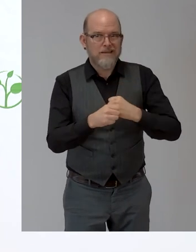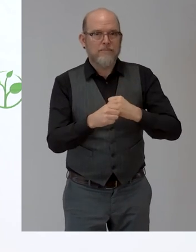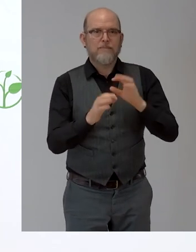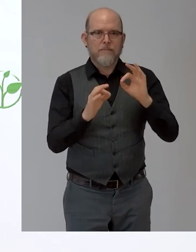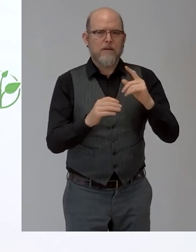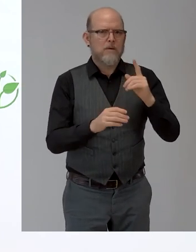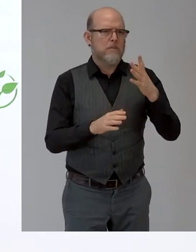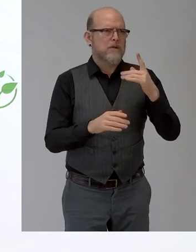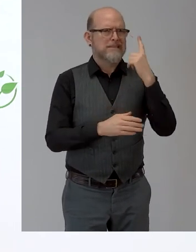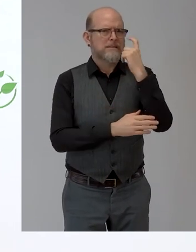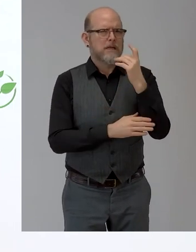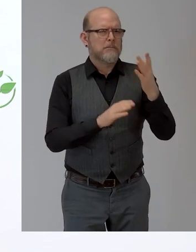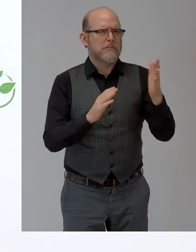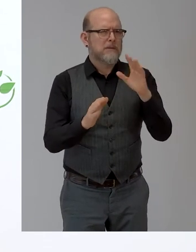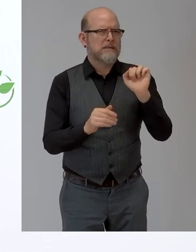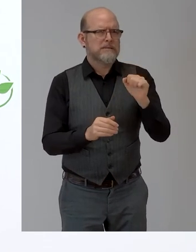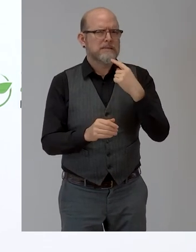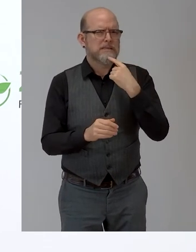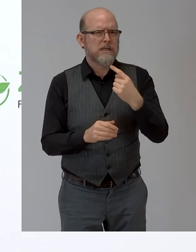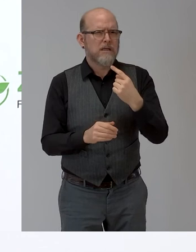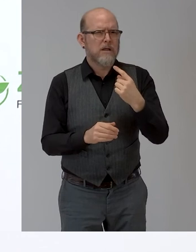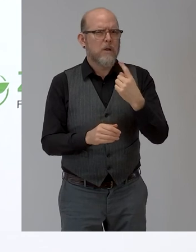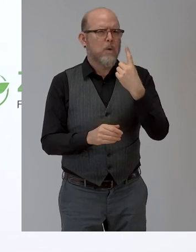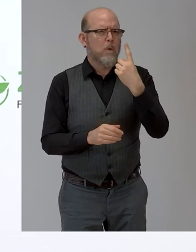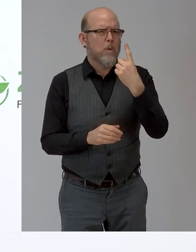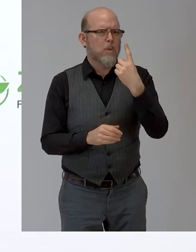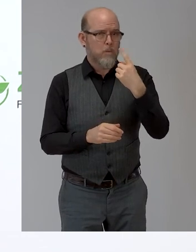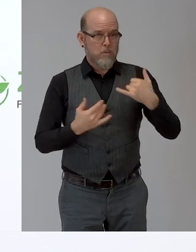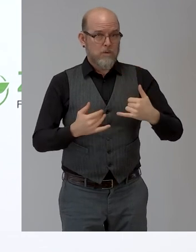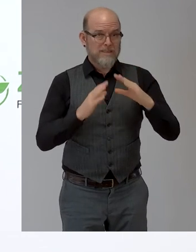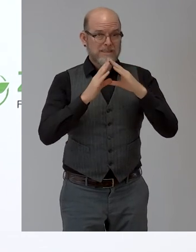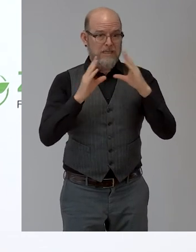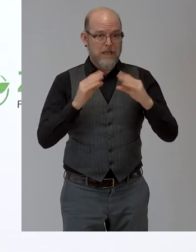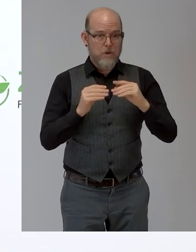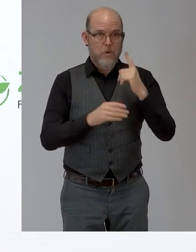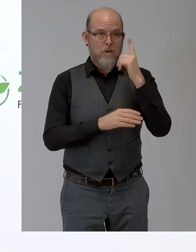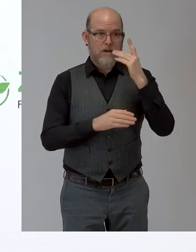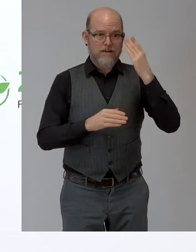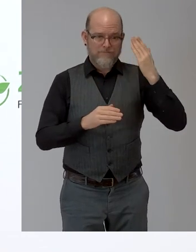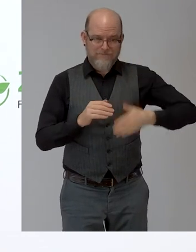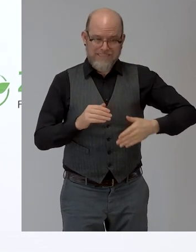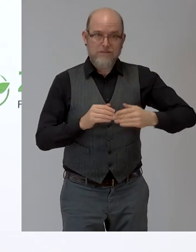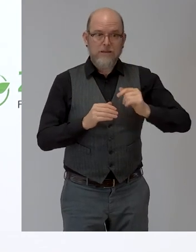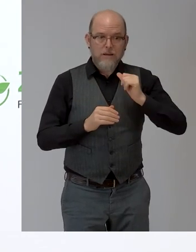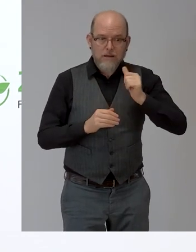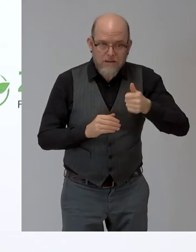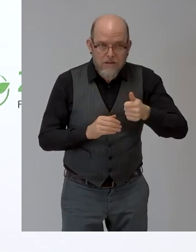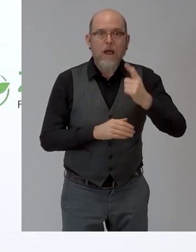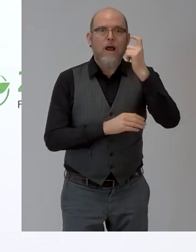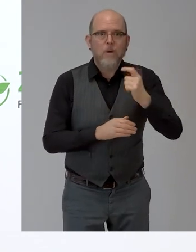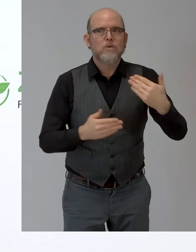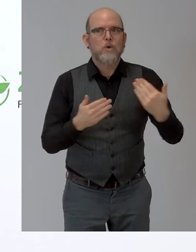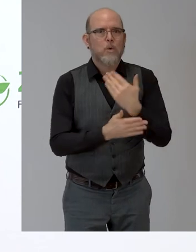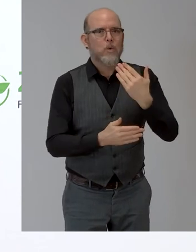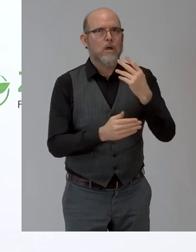we could even say the day right after the conference now or last year with already exploring our next year's